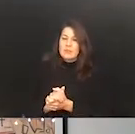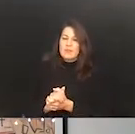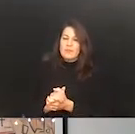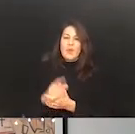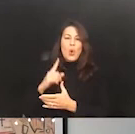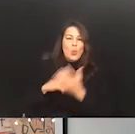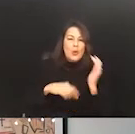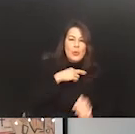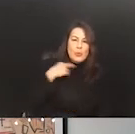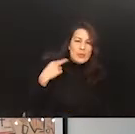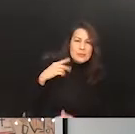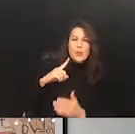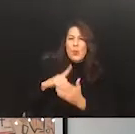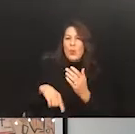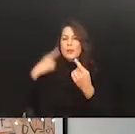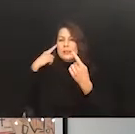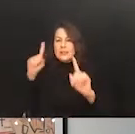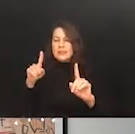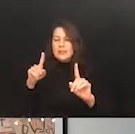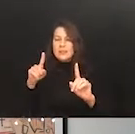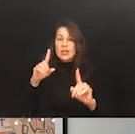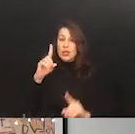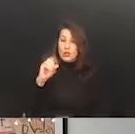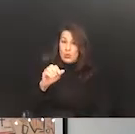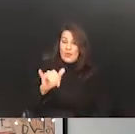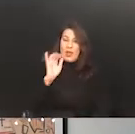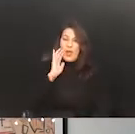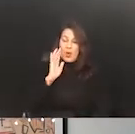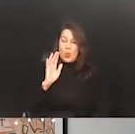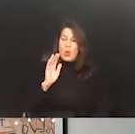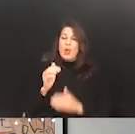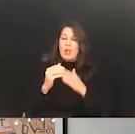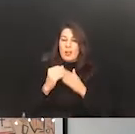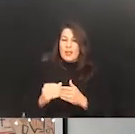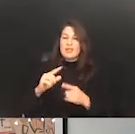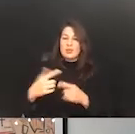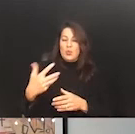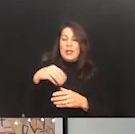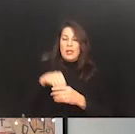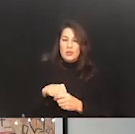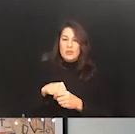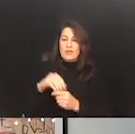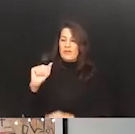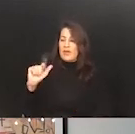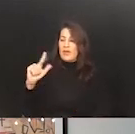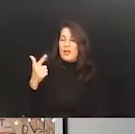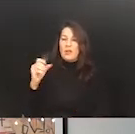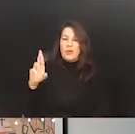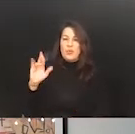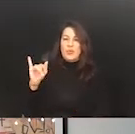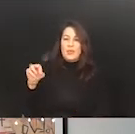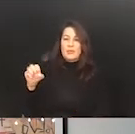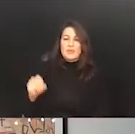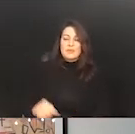All of that together, doing all of that will lead to inclusive algorithms. And, you know, one, one note